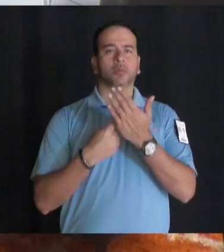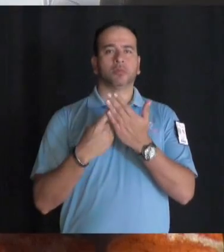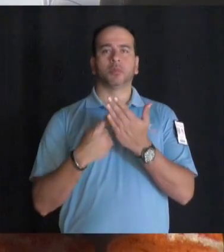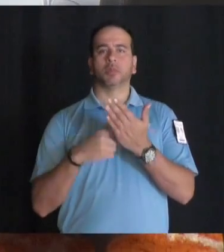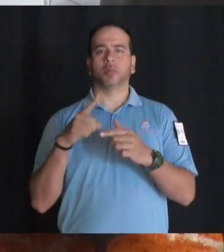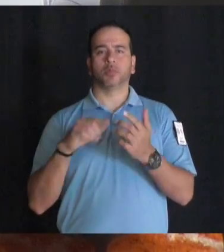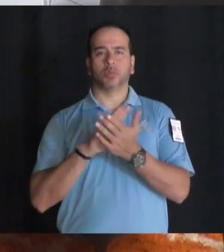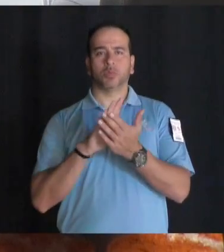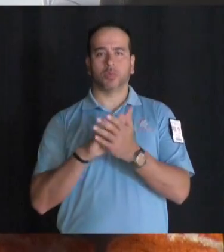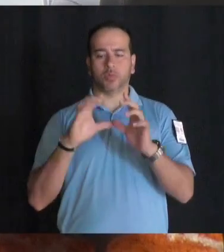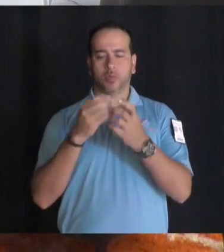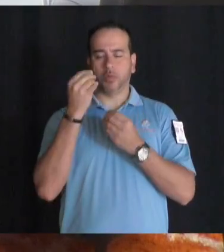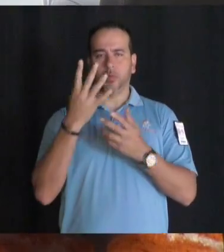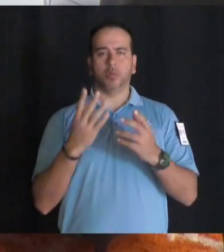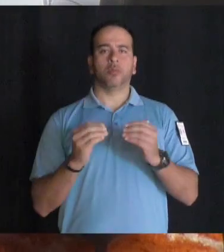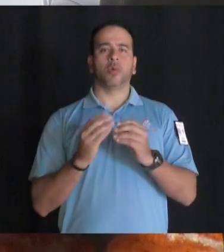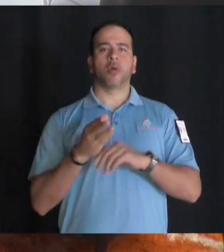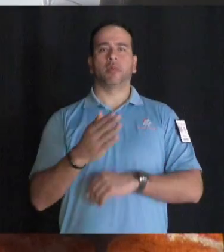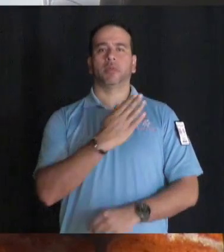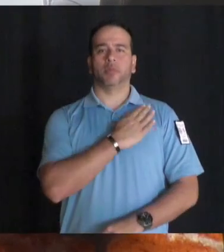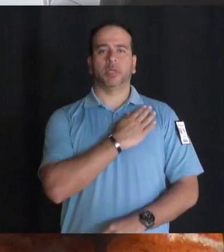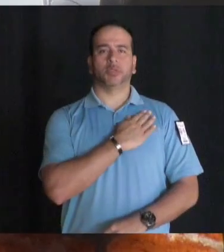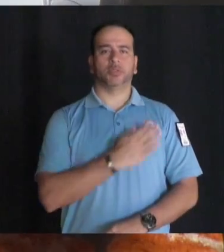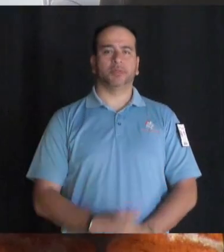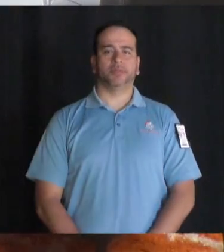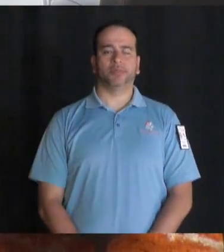and club news. All this and more coming up right after the pledge.